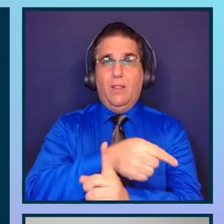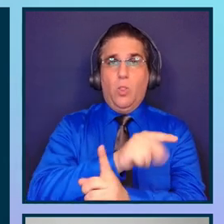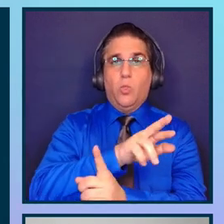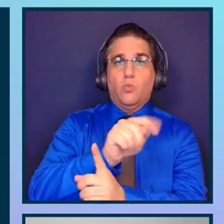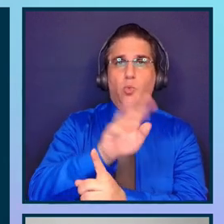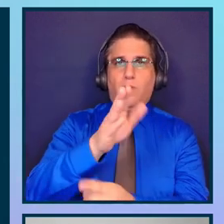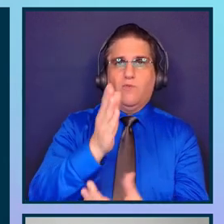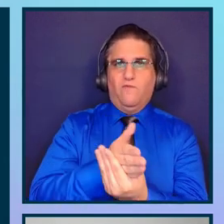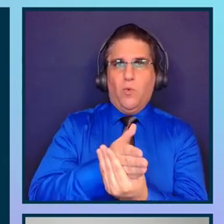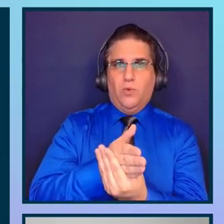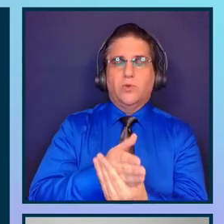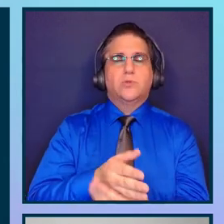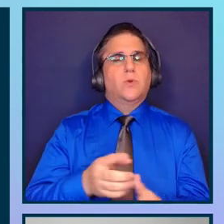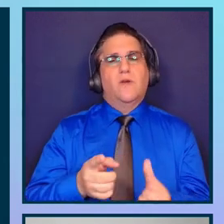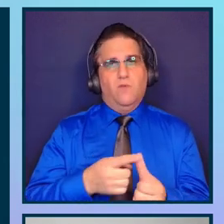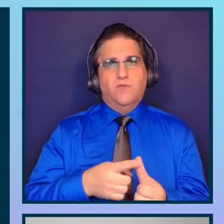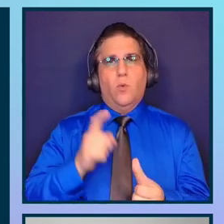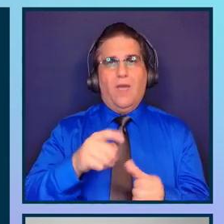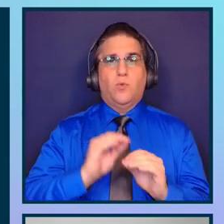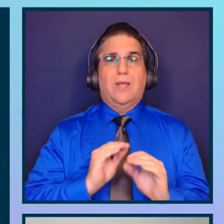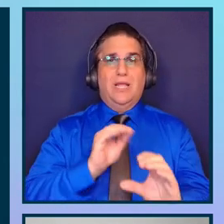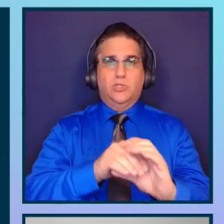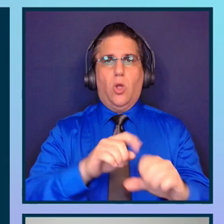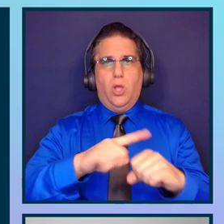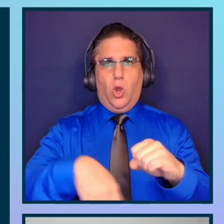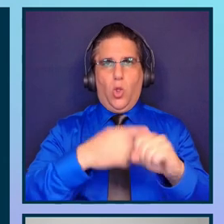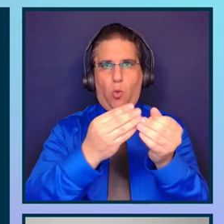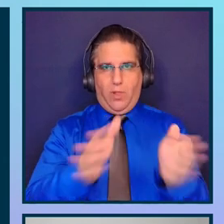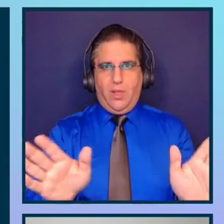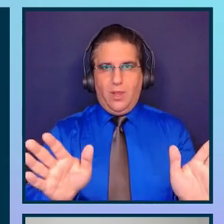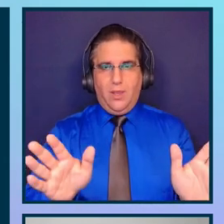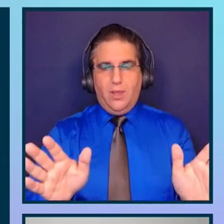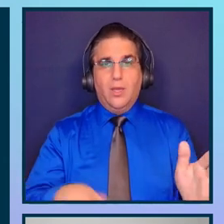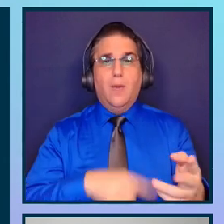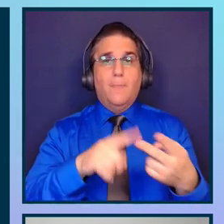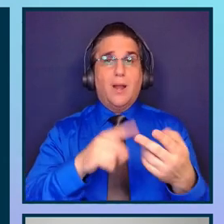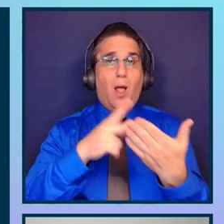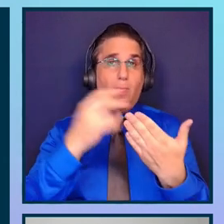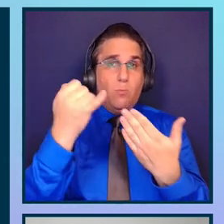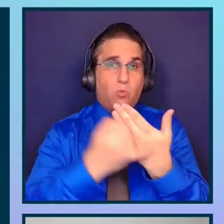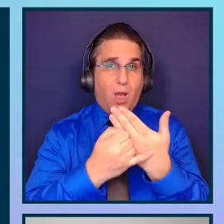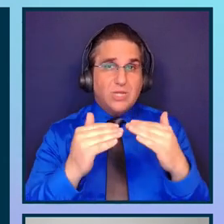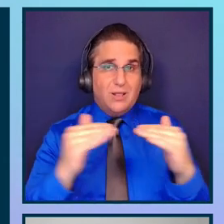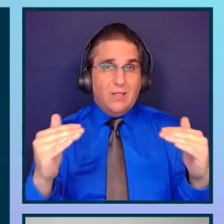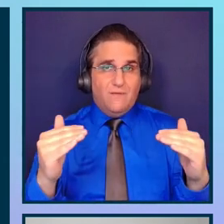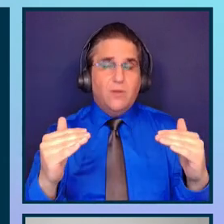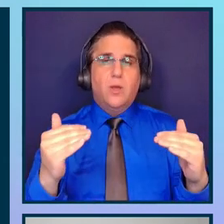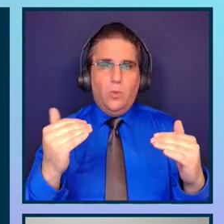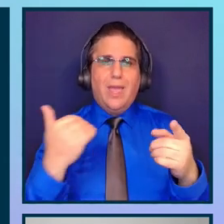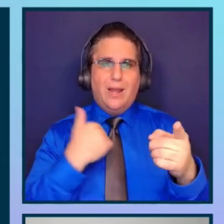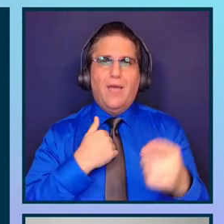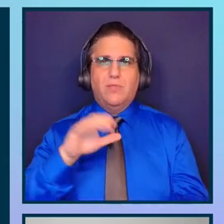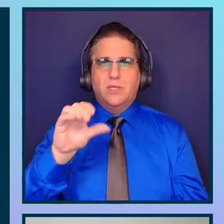first of all, we need to install it globally in our machine, but in a project level, we can have this config